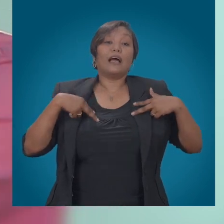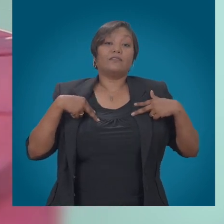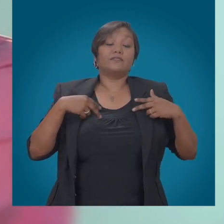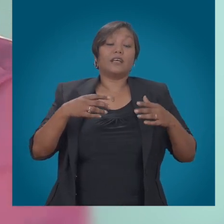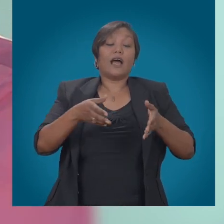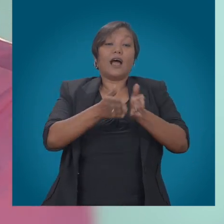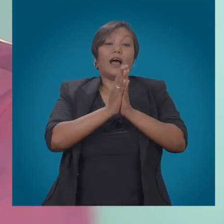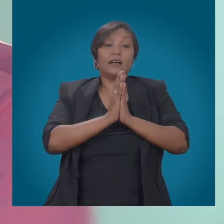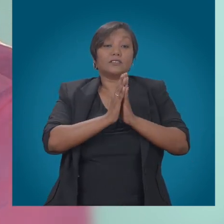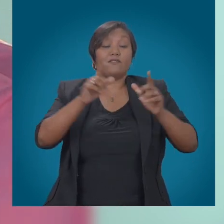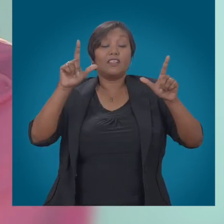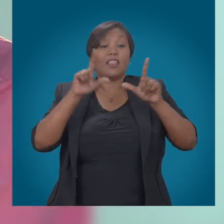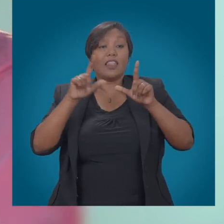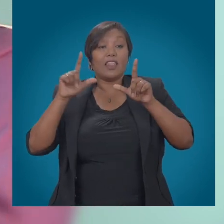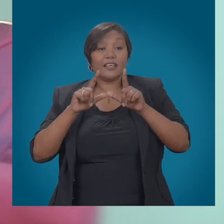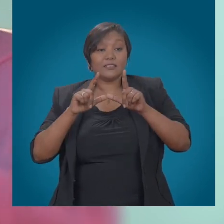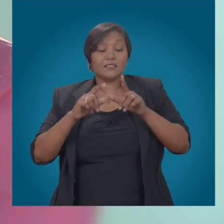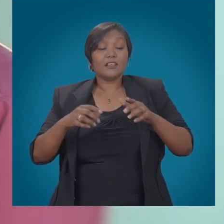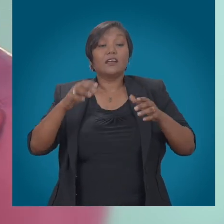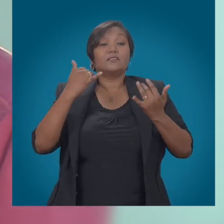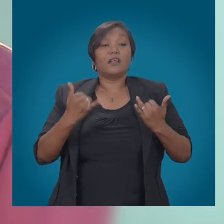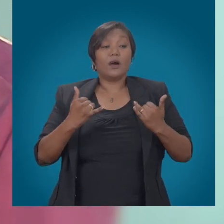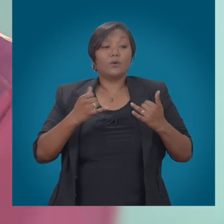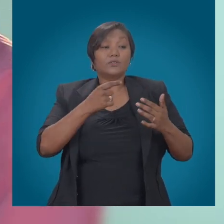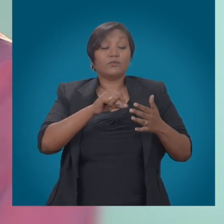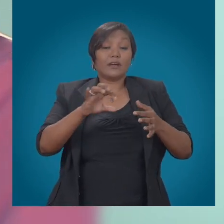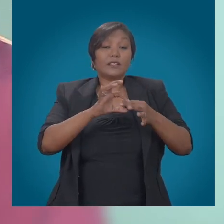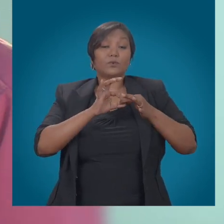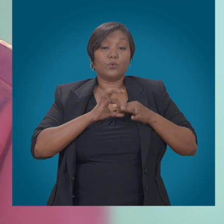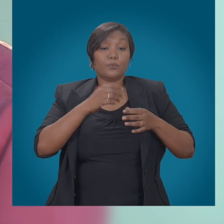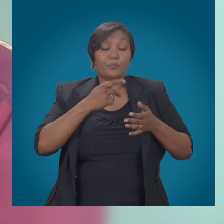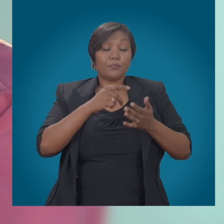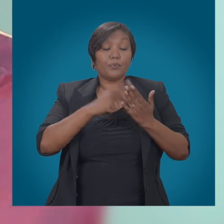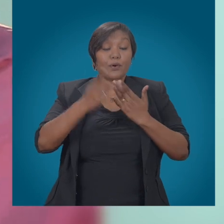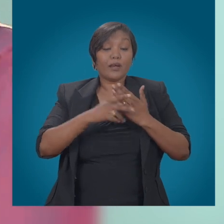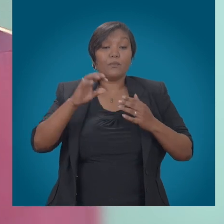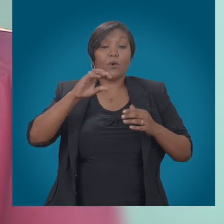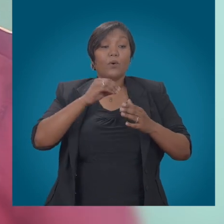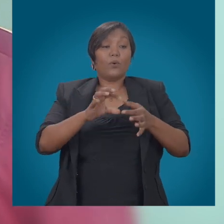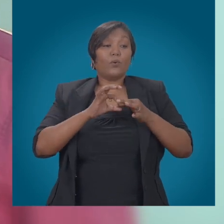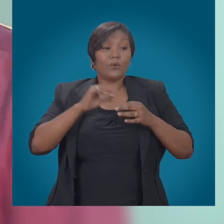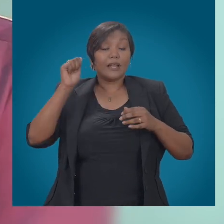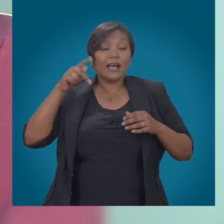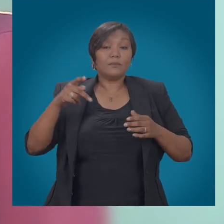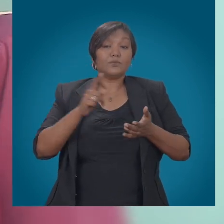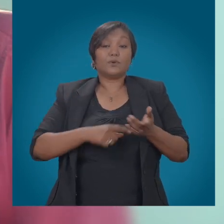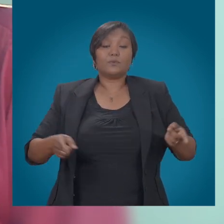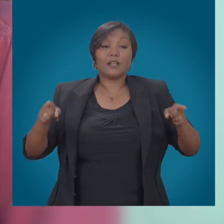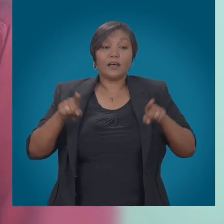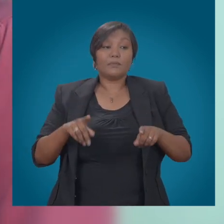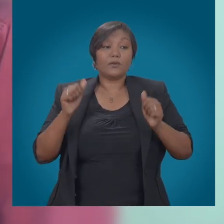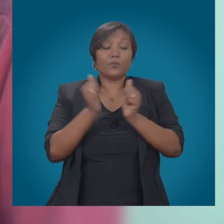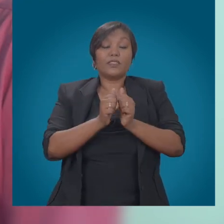online ticketing systems which people are developing that TST is suggesting be regulated? Are those